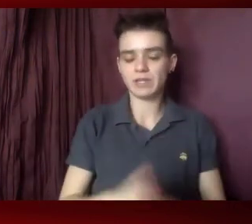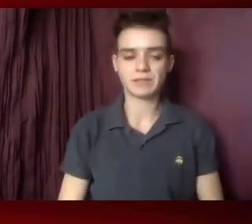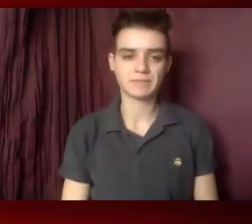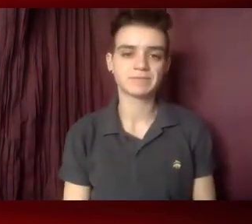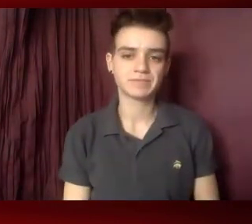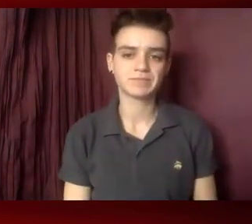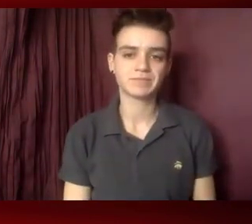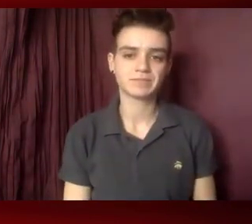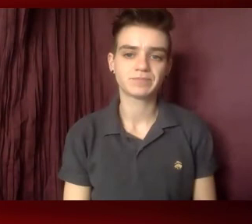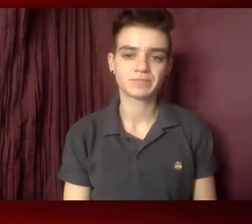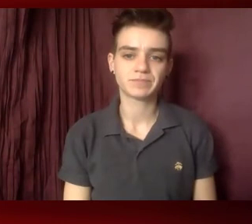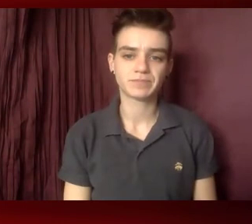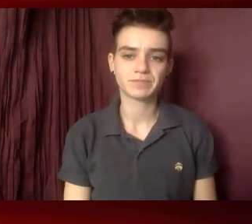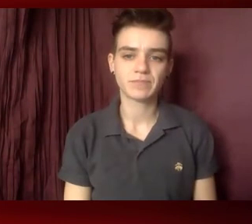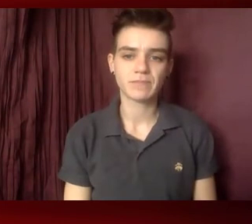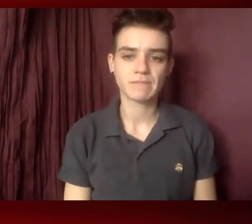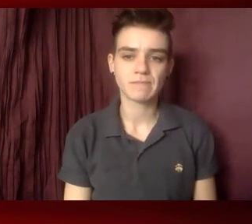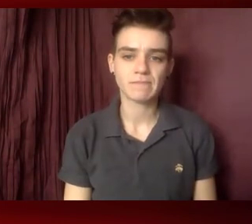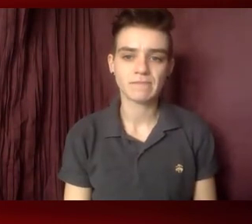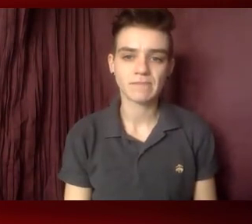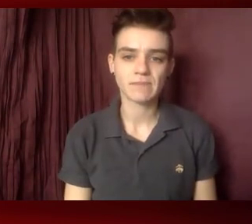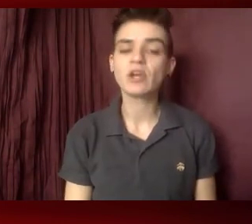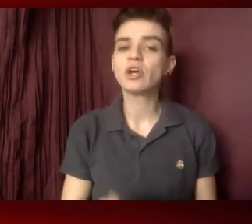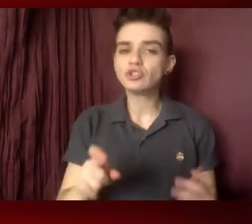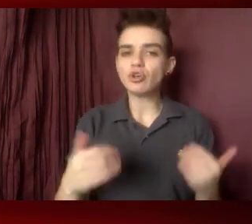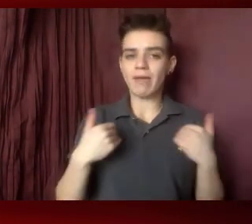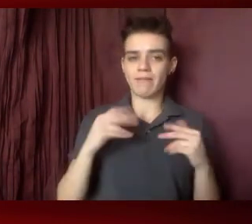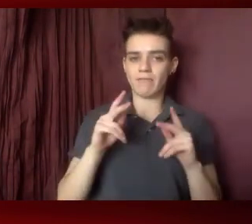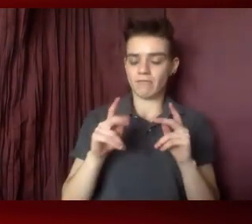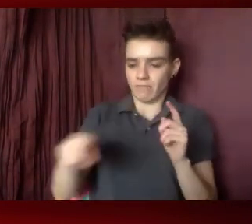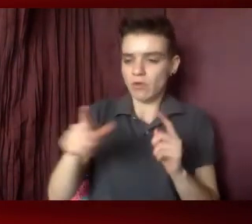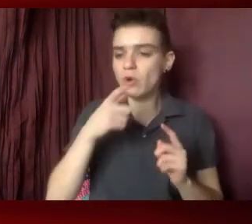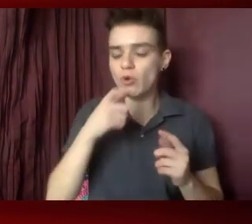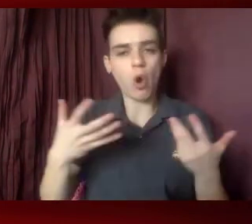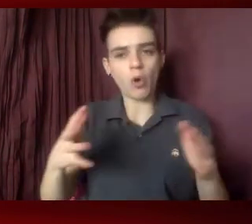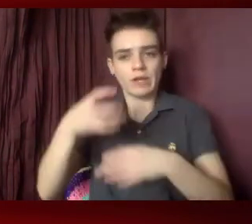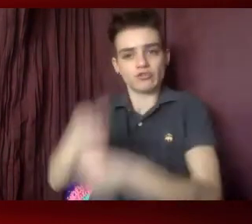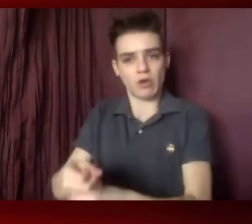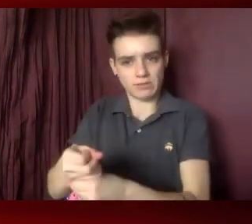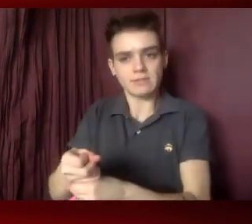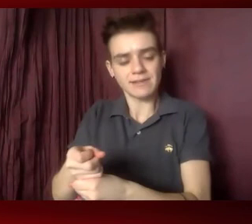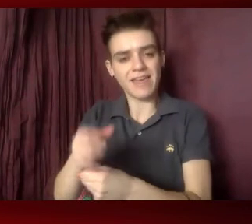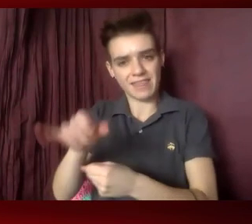underserved communities, and who are already trusted and reliable sources of information.